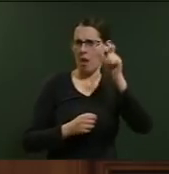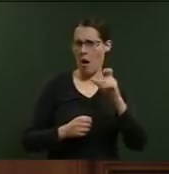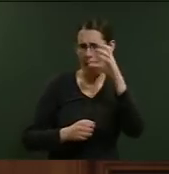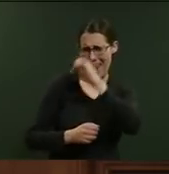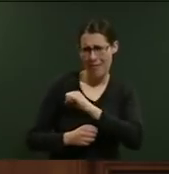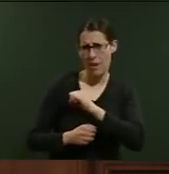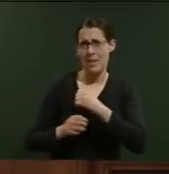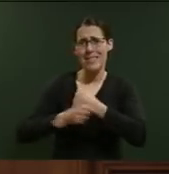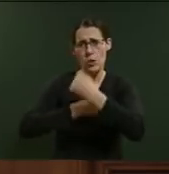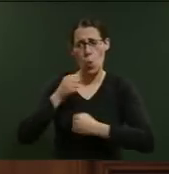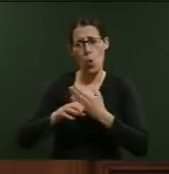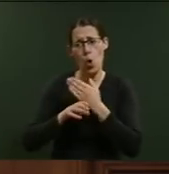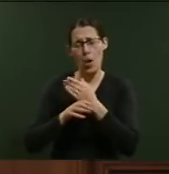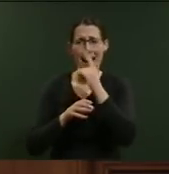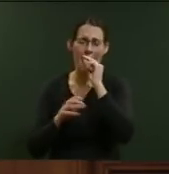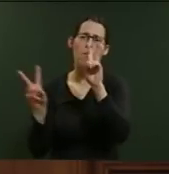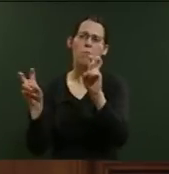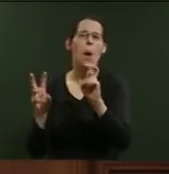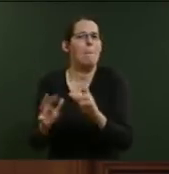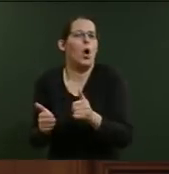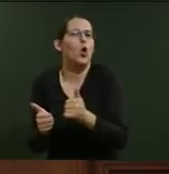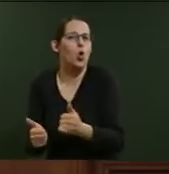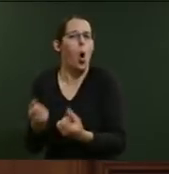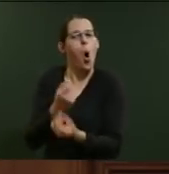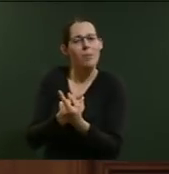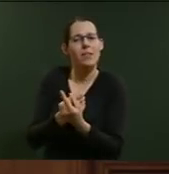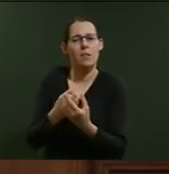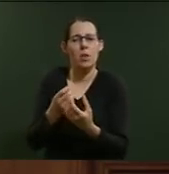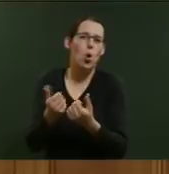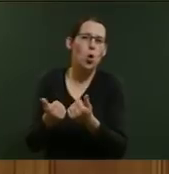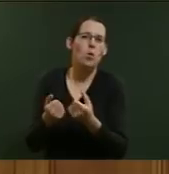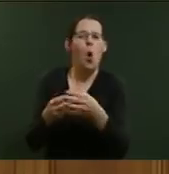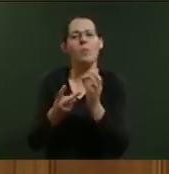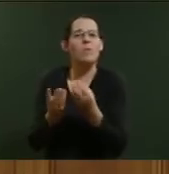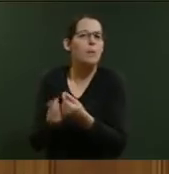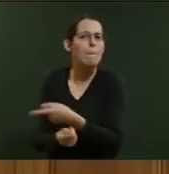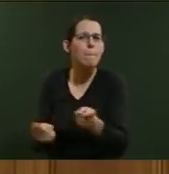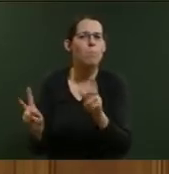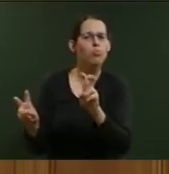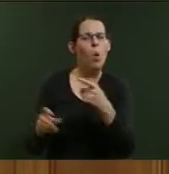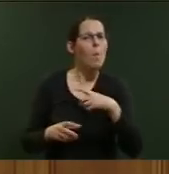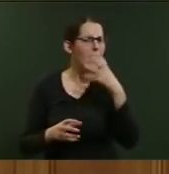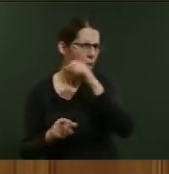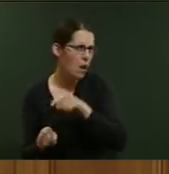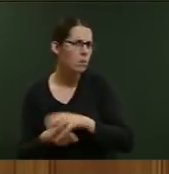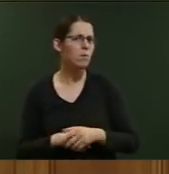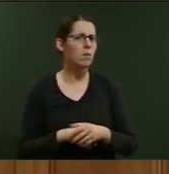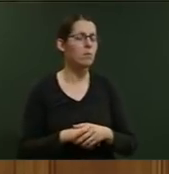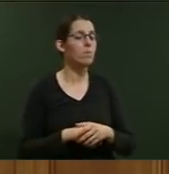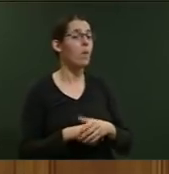quote, a good option for some, end quote? Kia ora. Mr Speaker, I believe the information